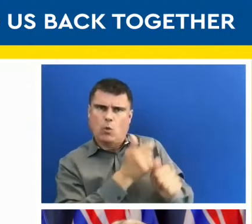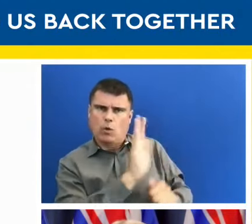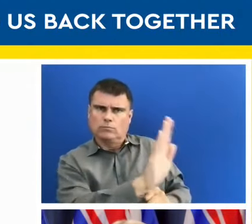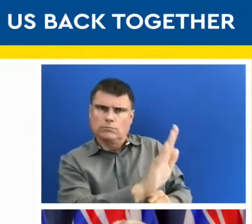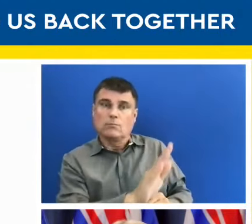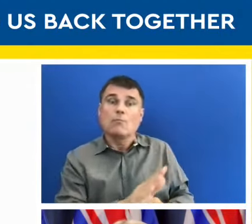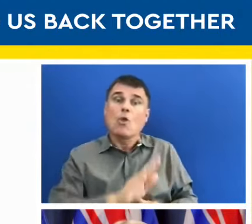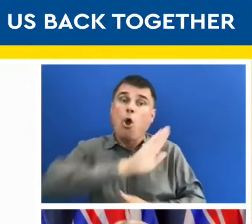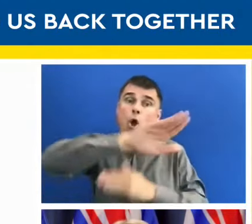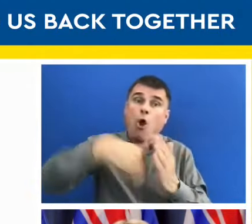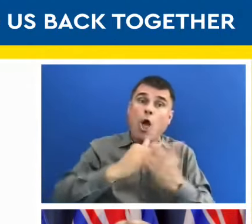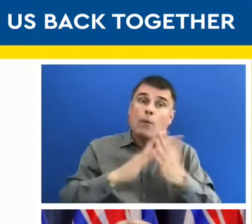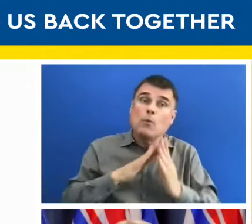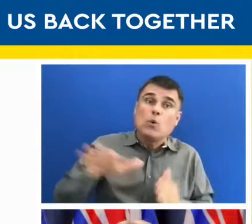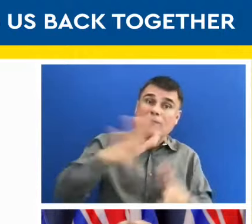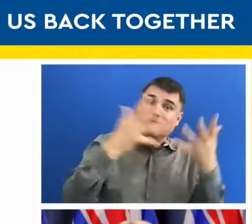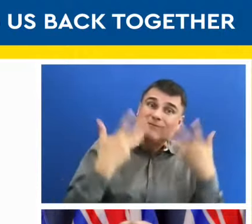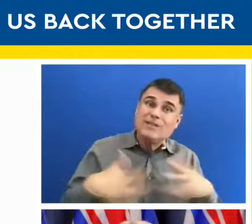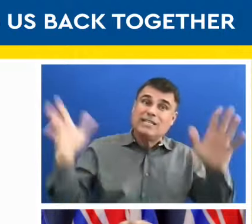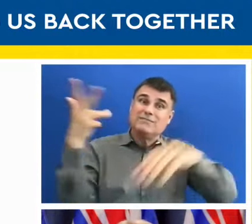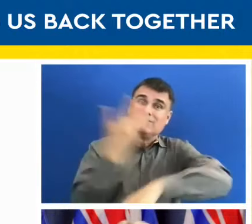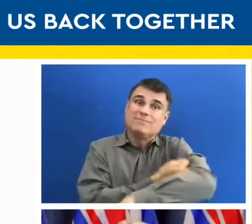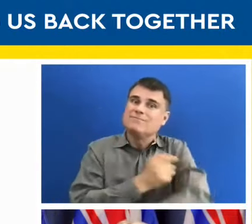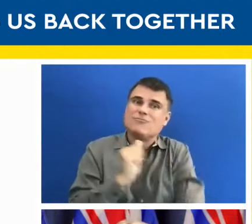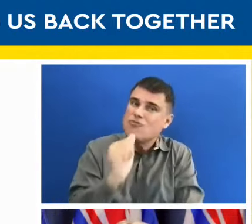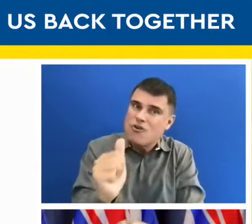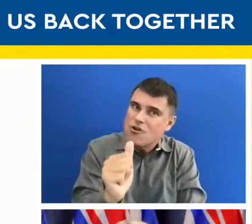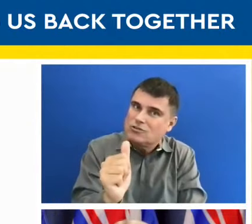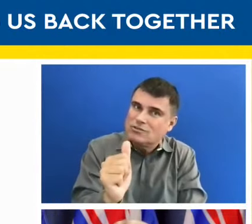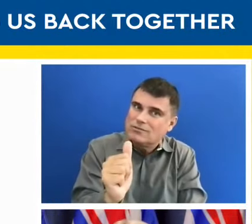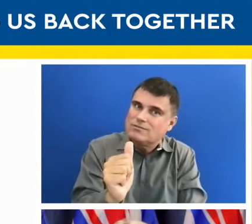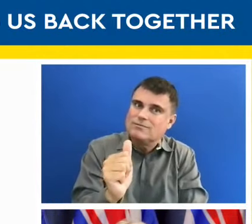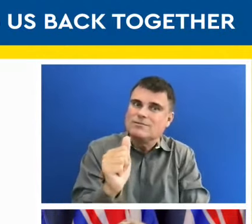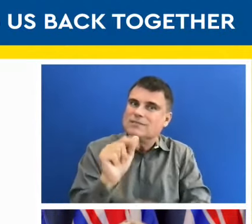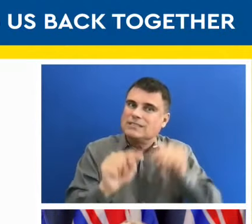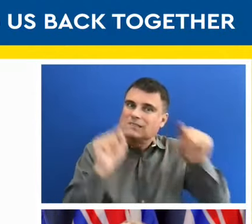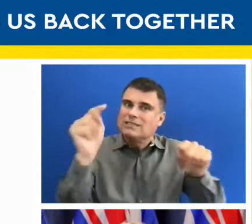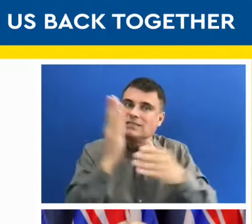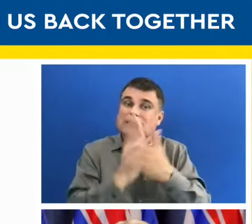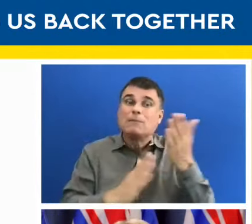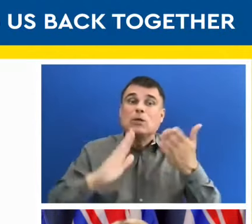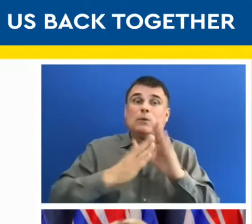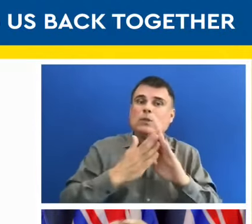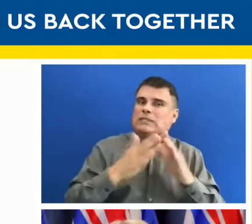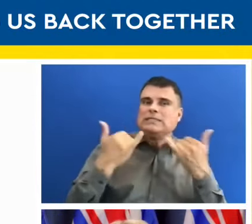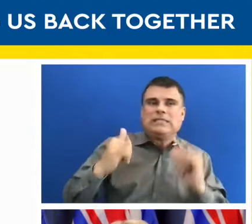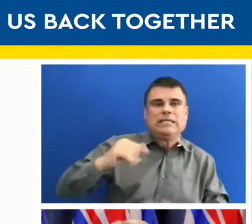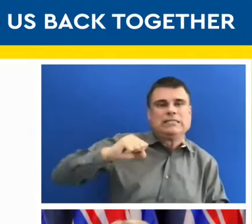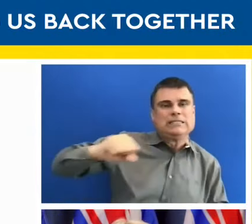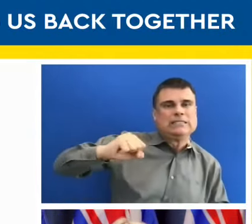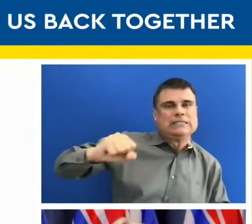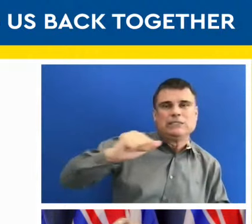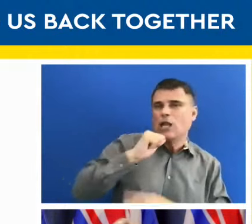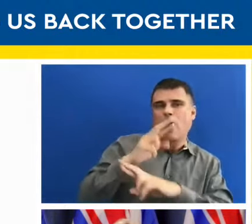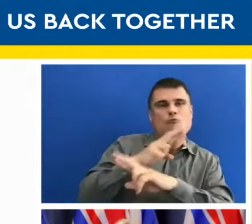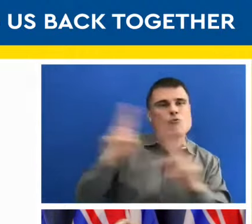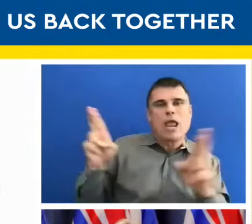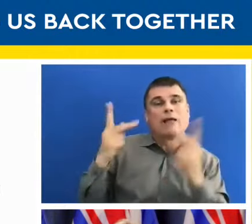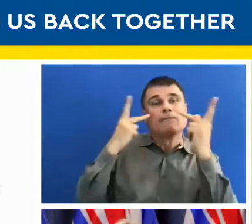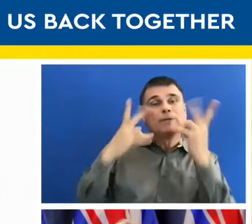all of their members yet. And not every community is ready yet to receive visitors. But many, many are.